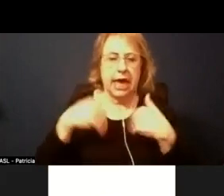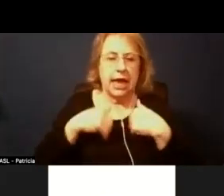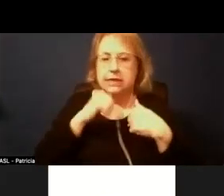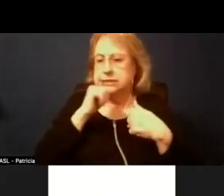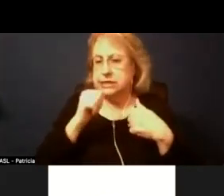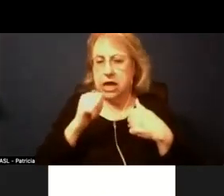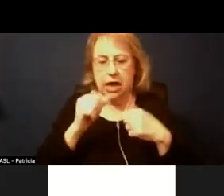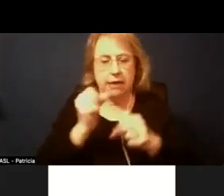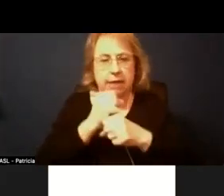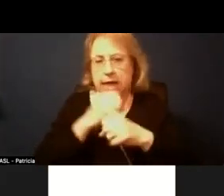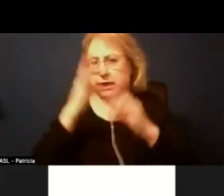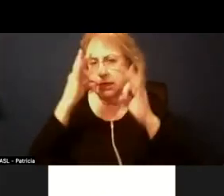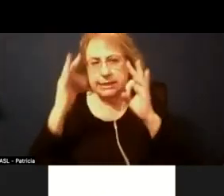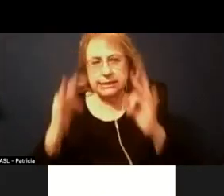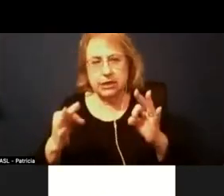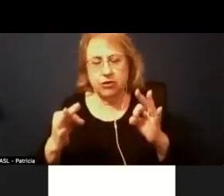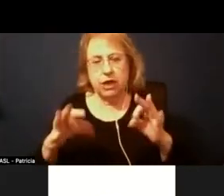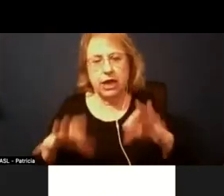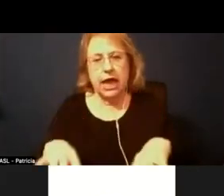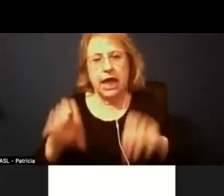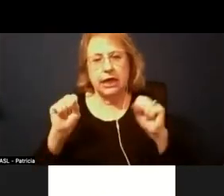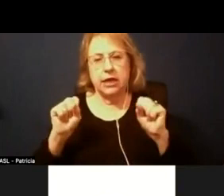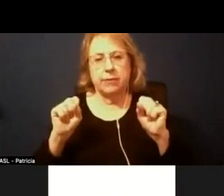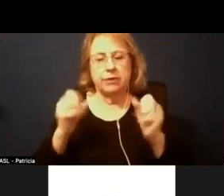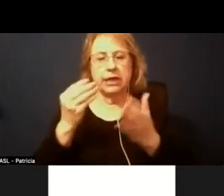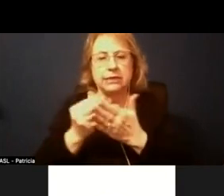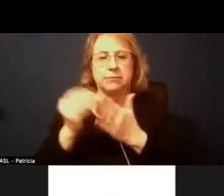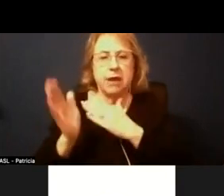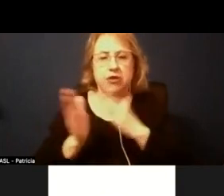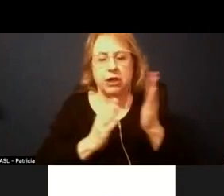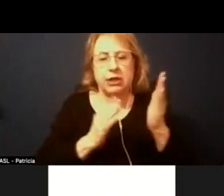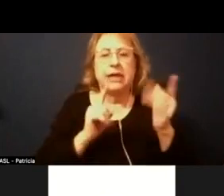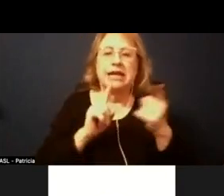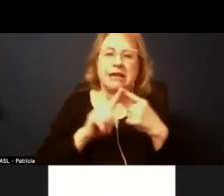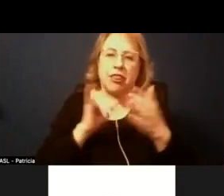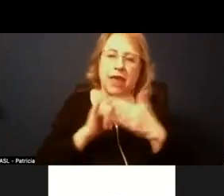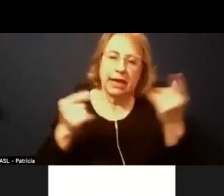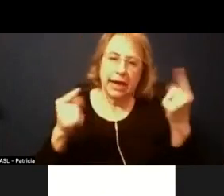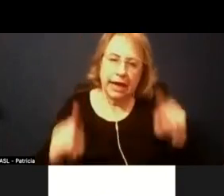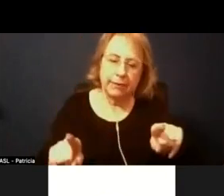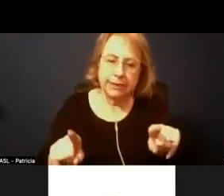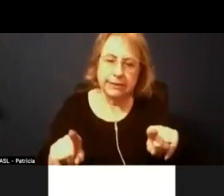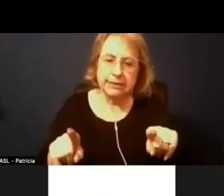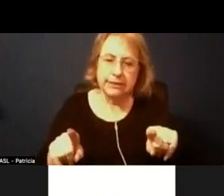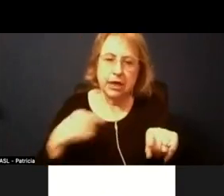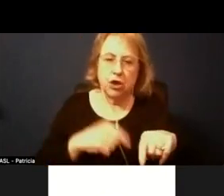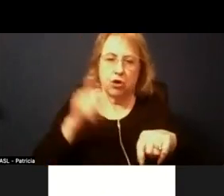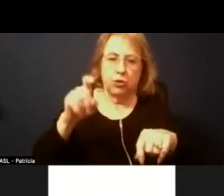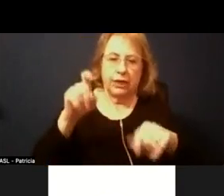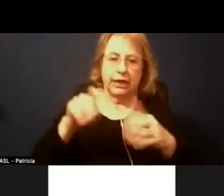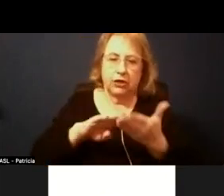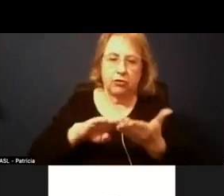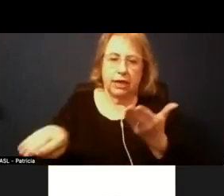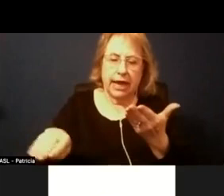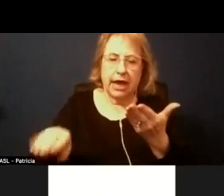a decision and adopted its budget and so until they can do that um we are we will need to lay off um